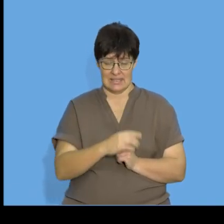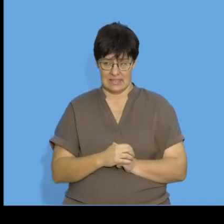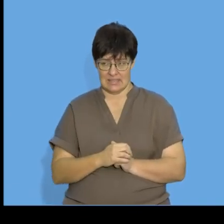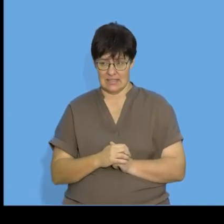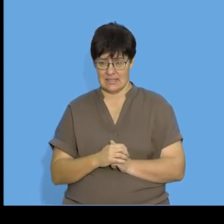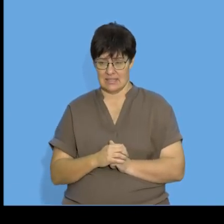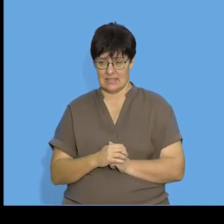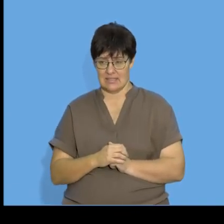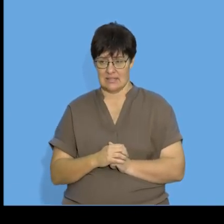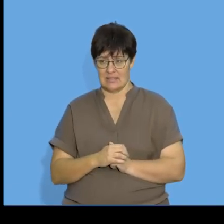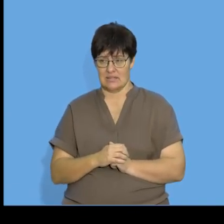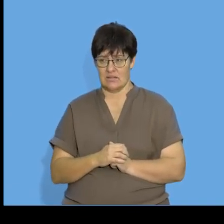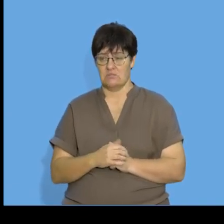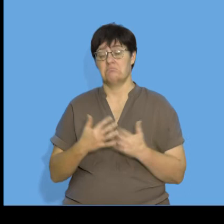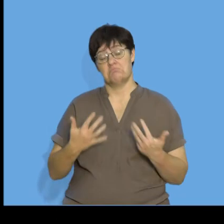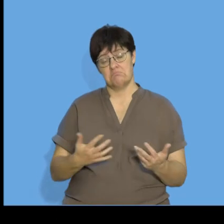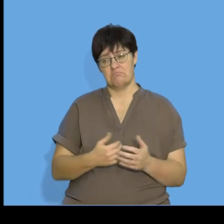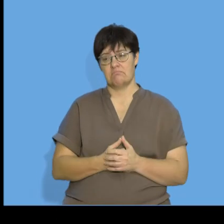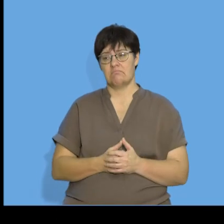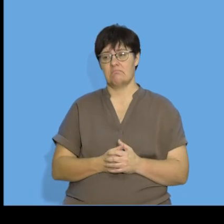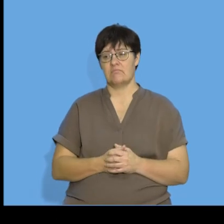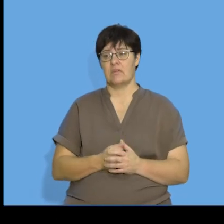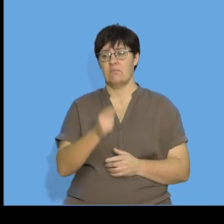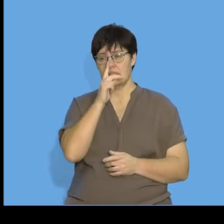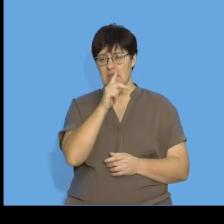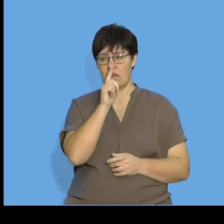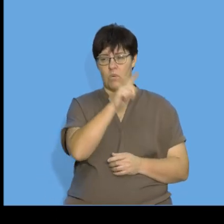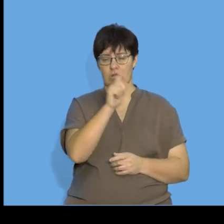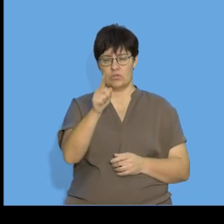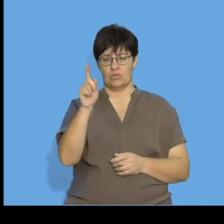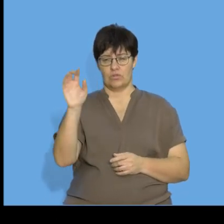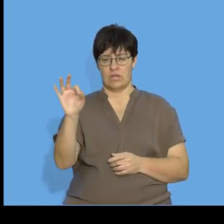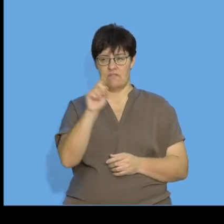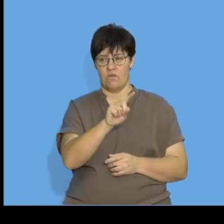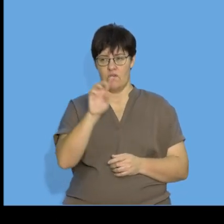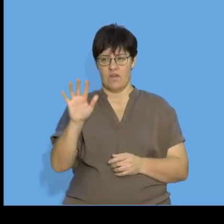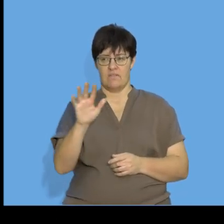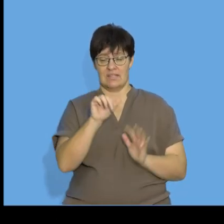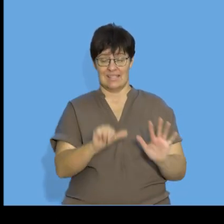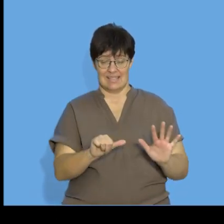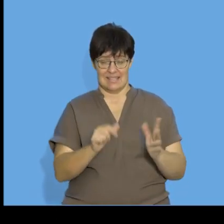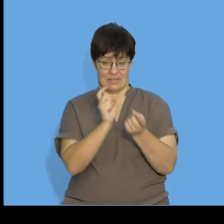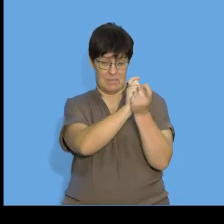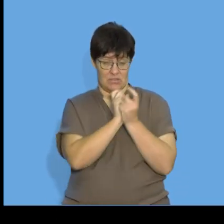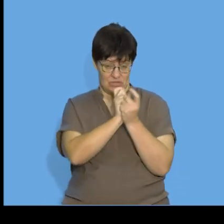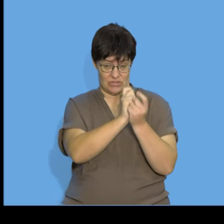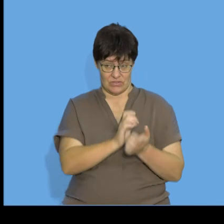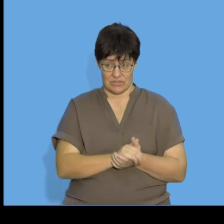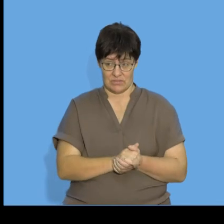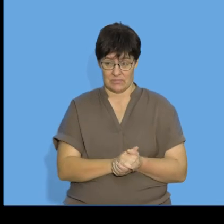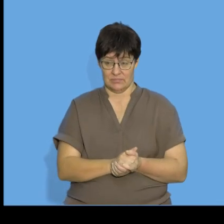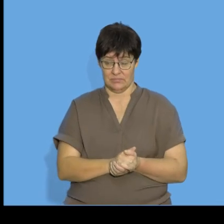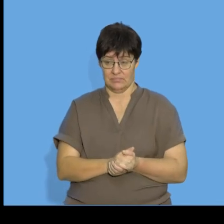team D so over here we can see that there are one two three four five six